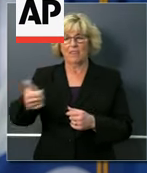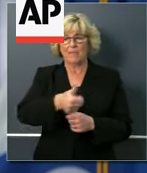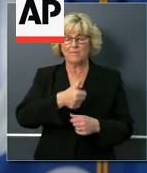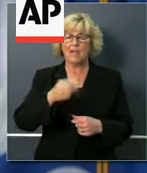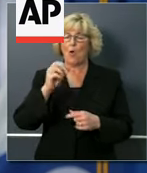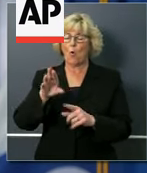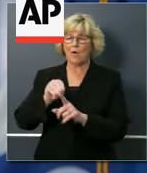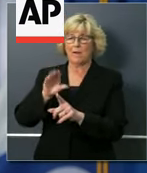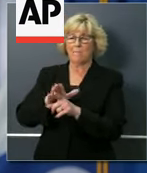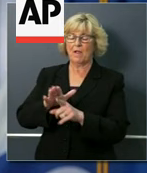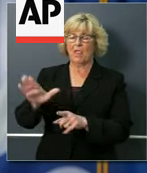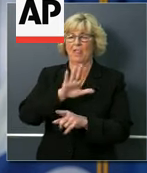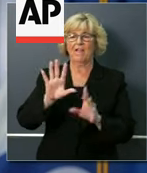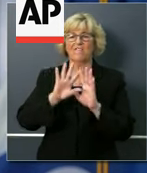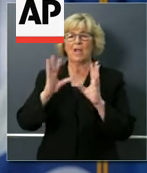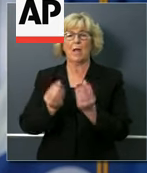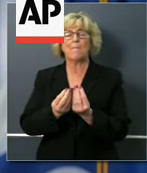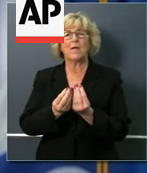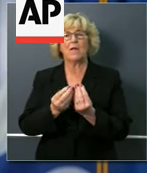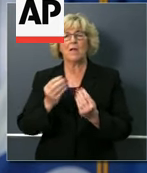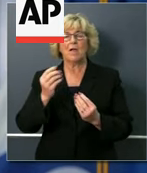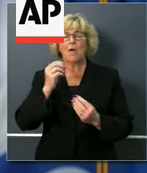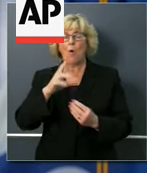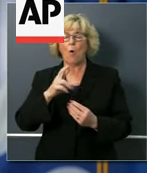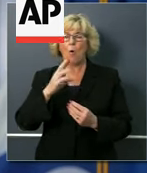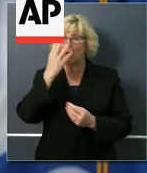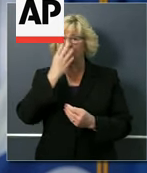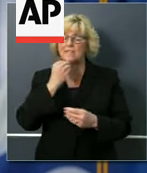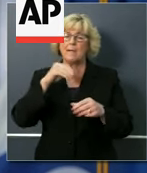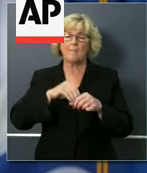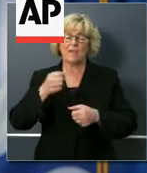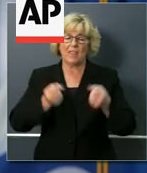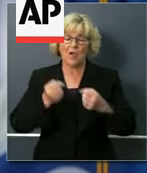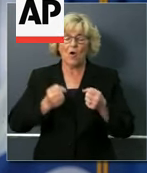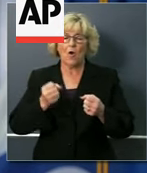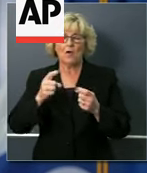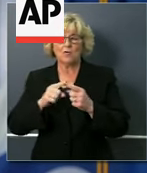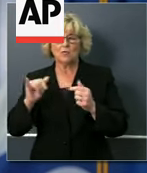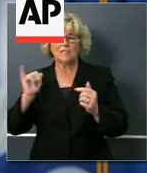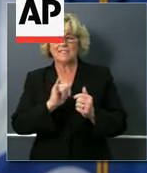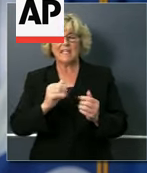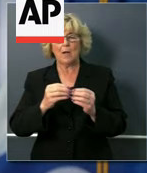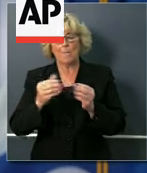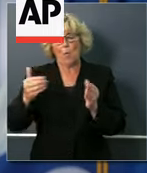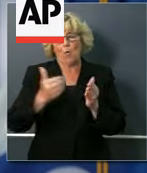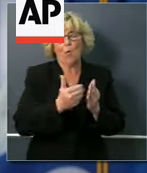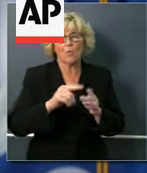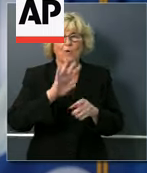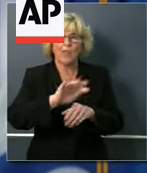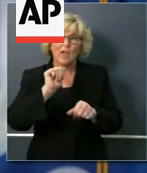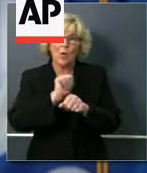their families or, God forbid, worried about another night sleeping in their car so they can stay closer to the needs in their